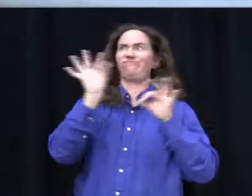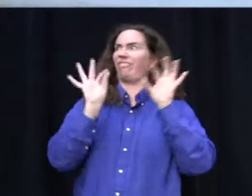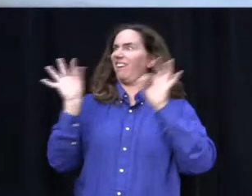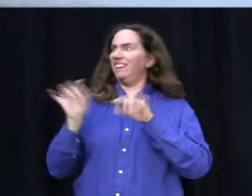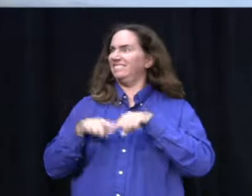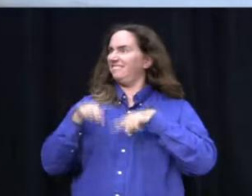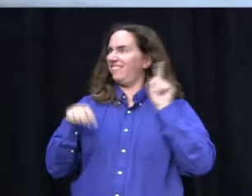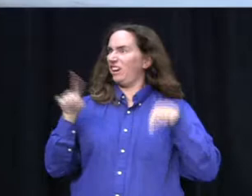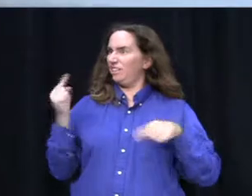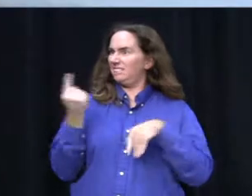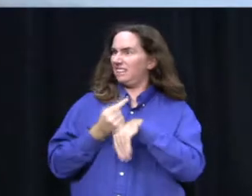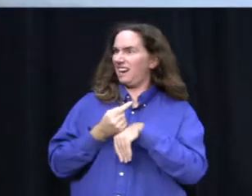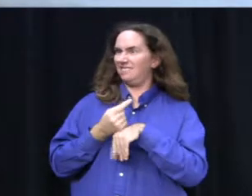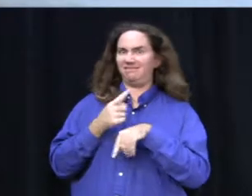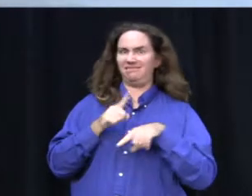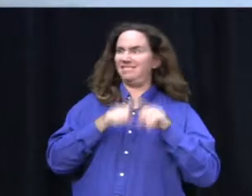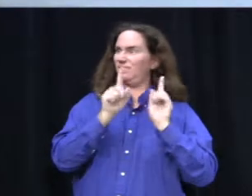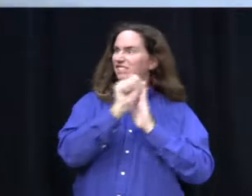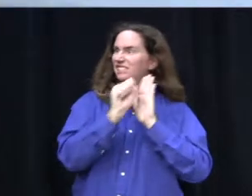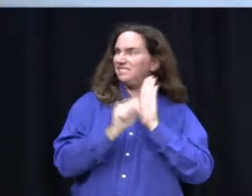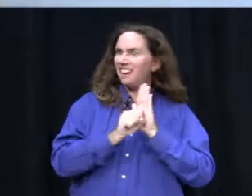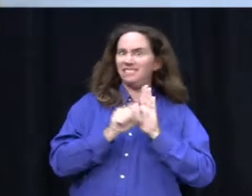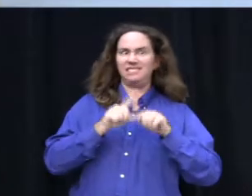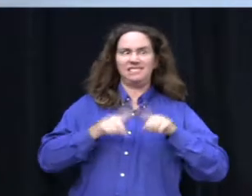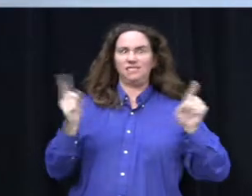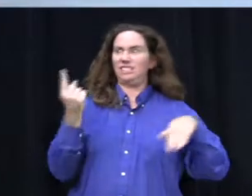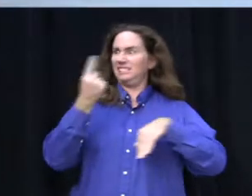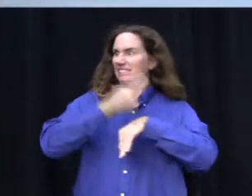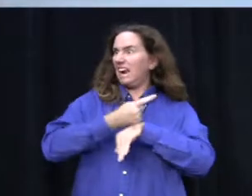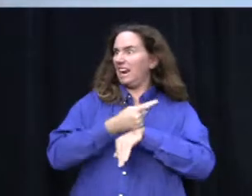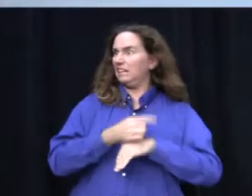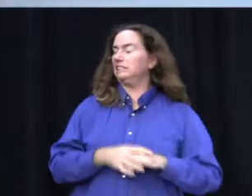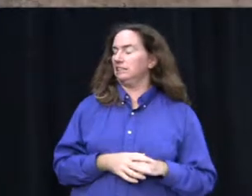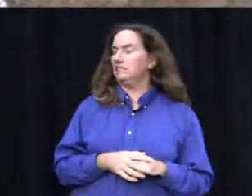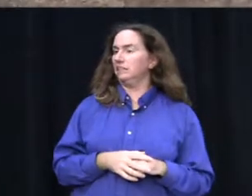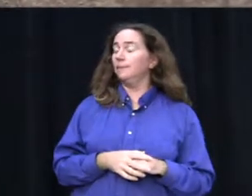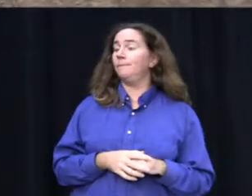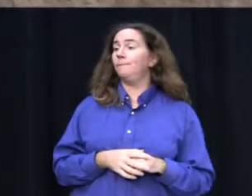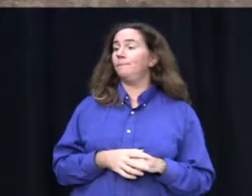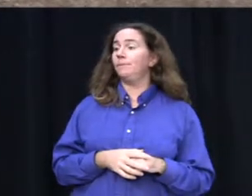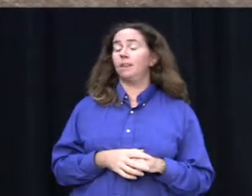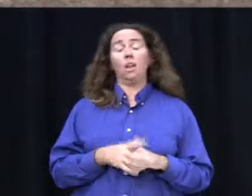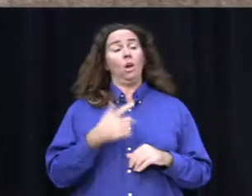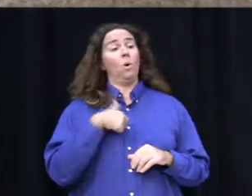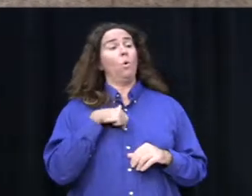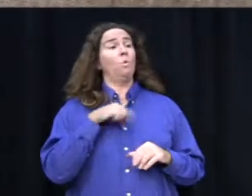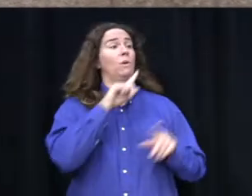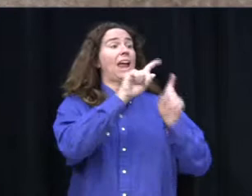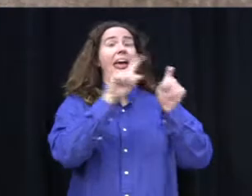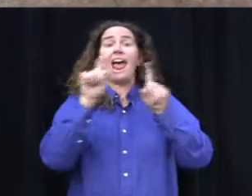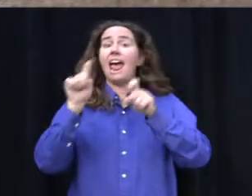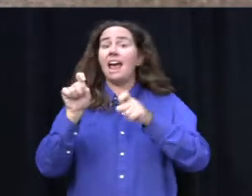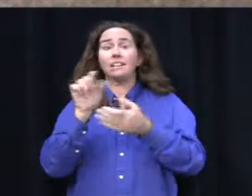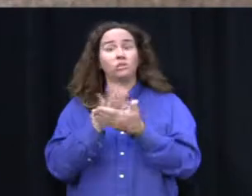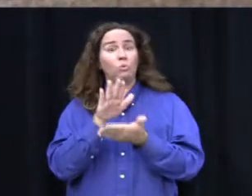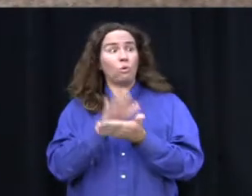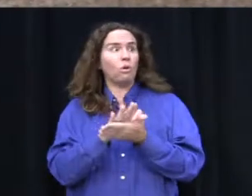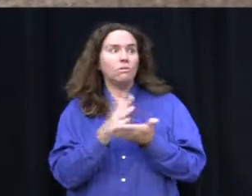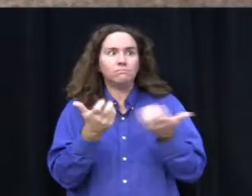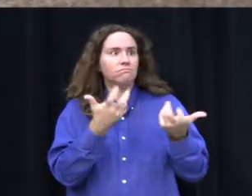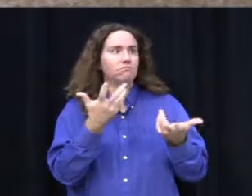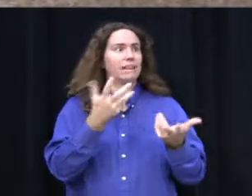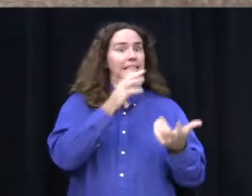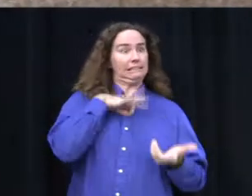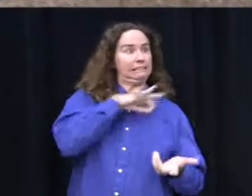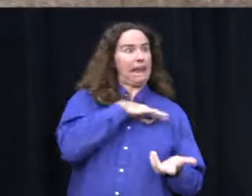fell. I think it was celebrated on different days for different states. We went around campus wanting to know what Madison's staff